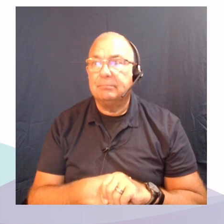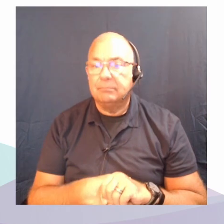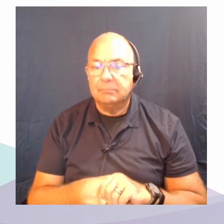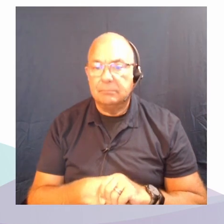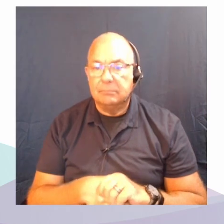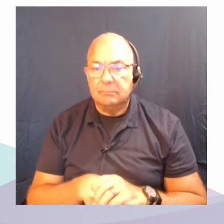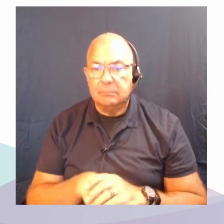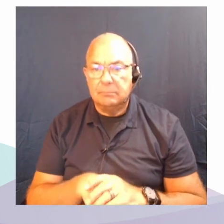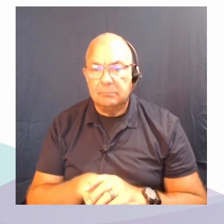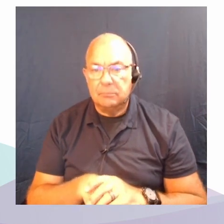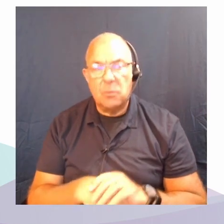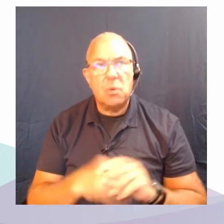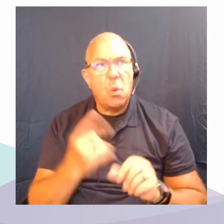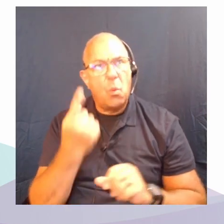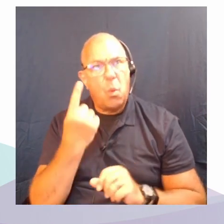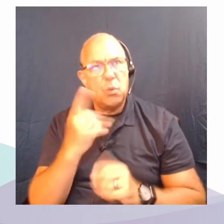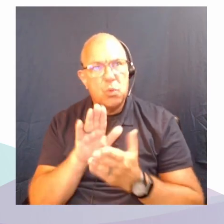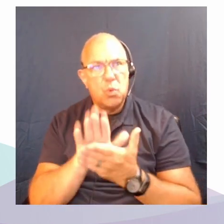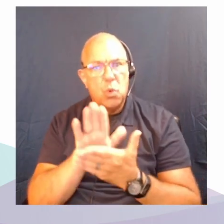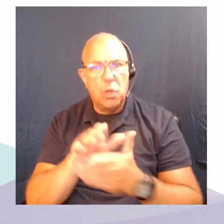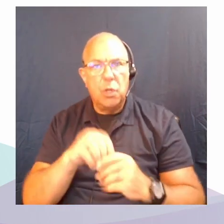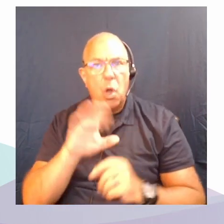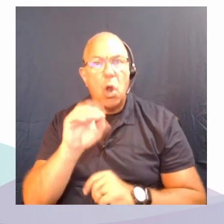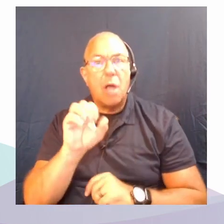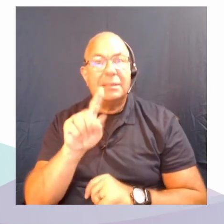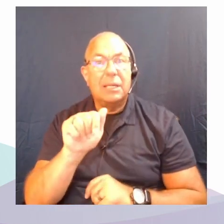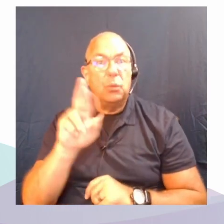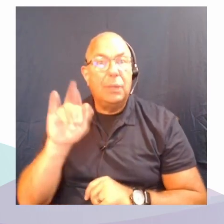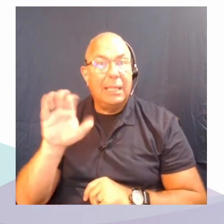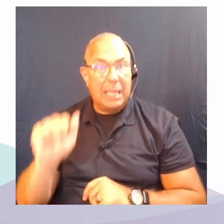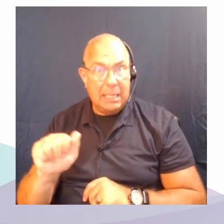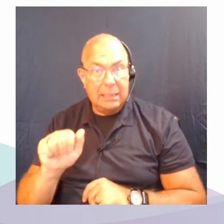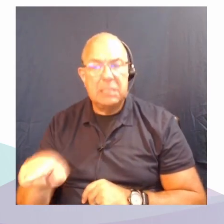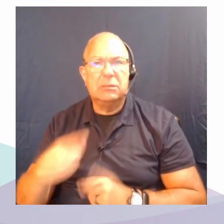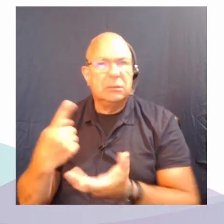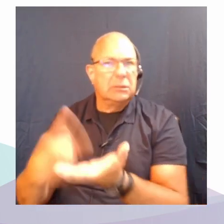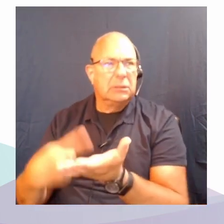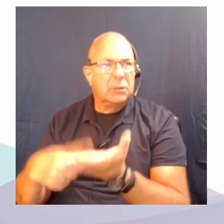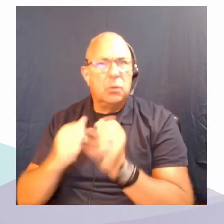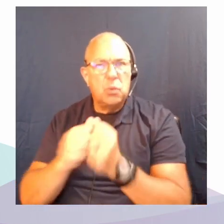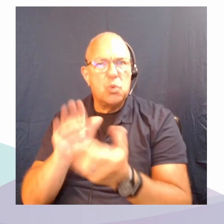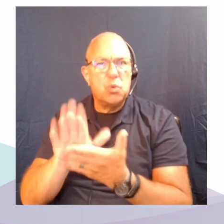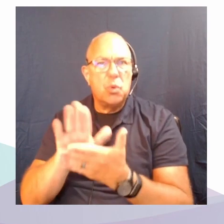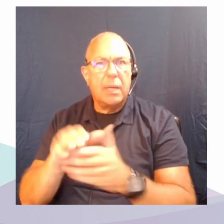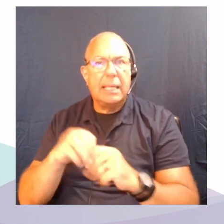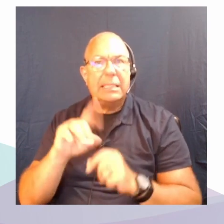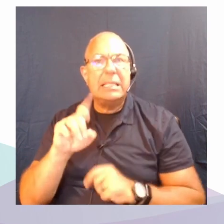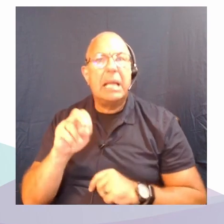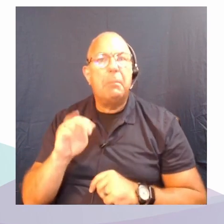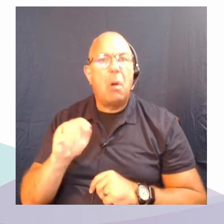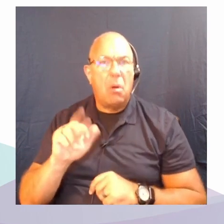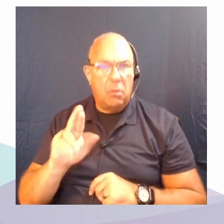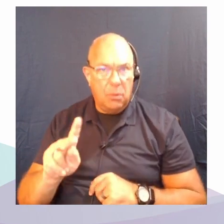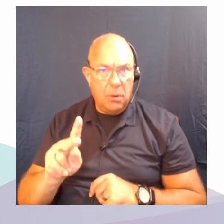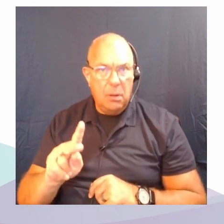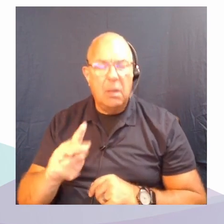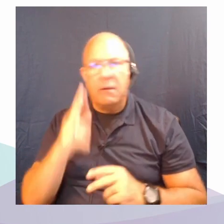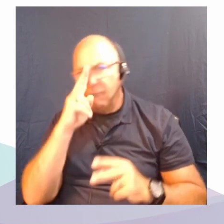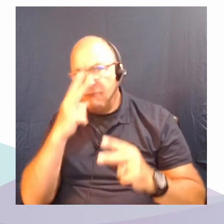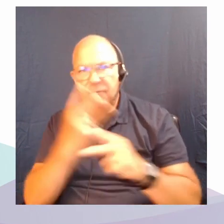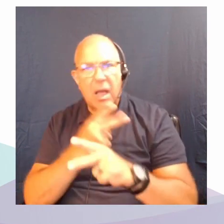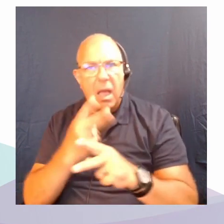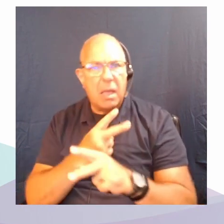there's a school in Costa Rica they had a discussion I think with a school in Denmark about figuring out ways that they might go